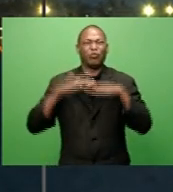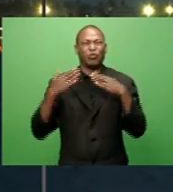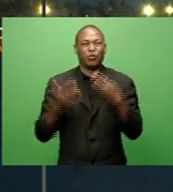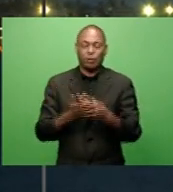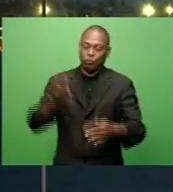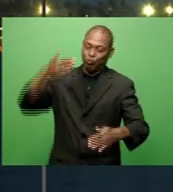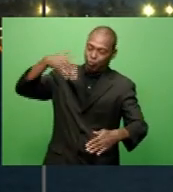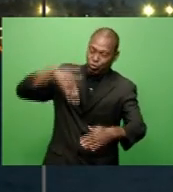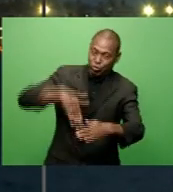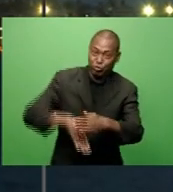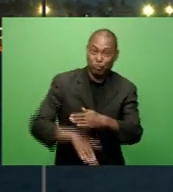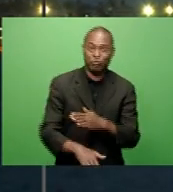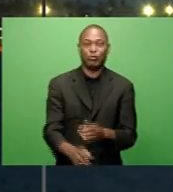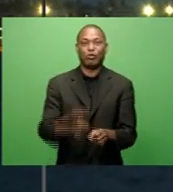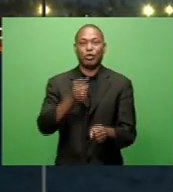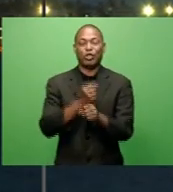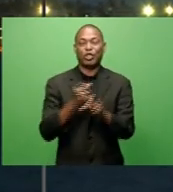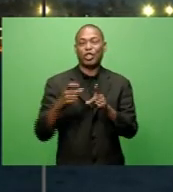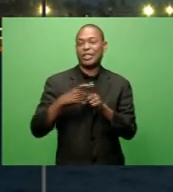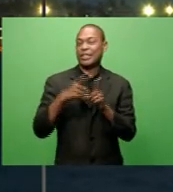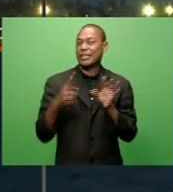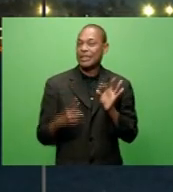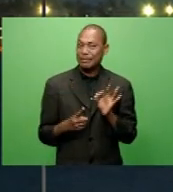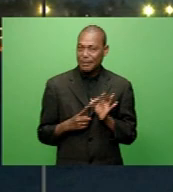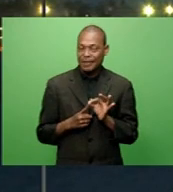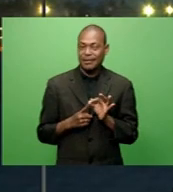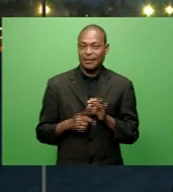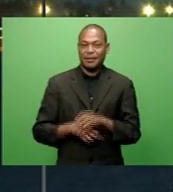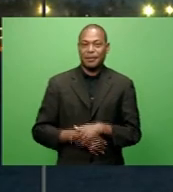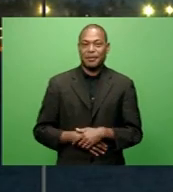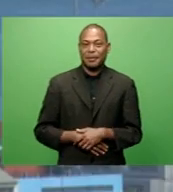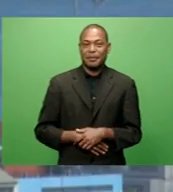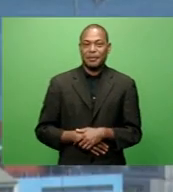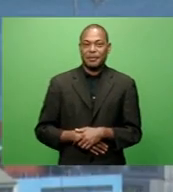decline in our gross domestic product. Korohi Tandulala reports.